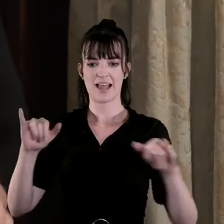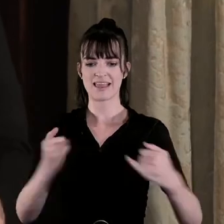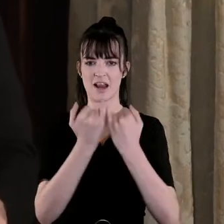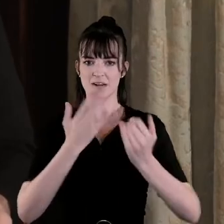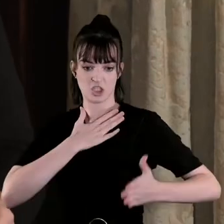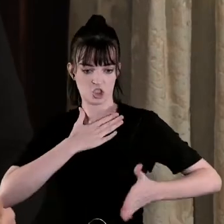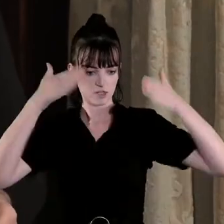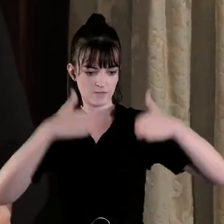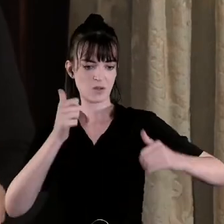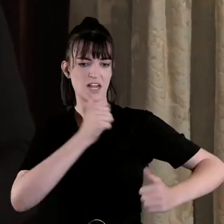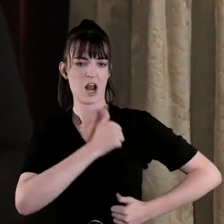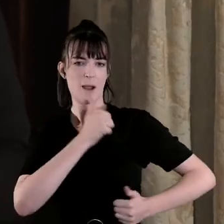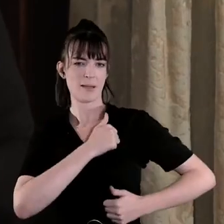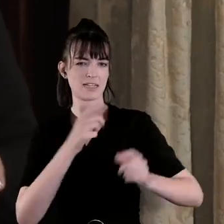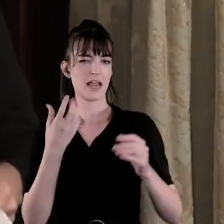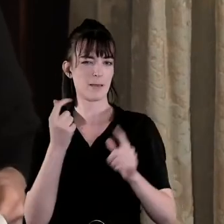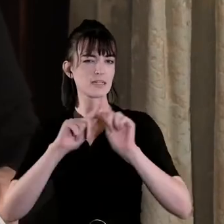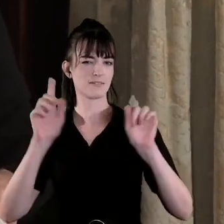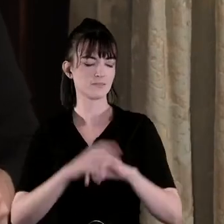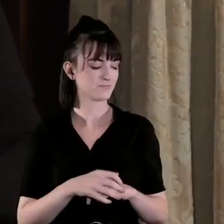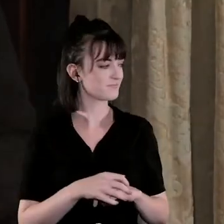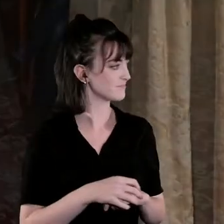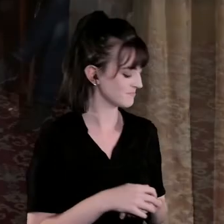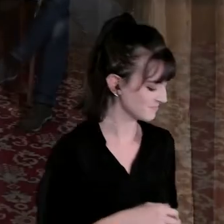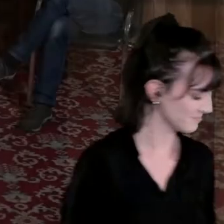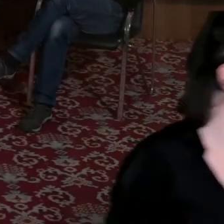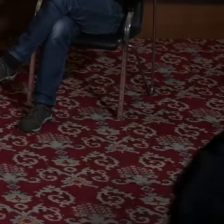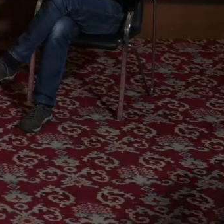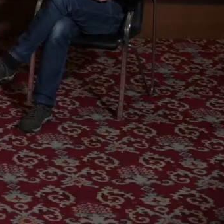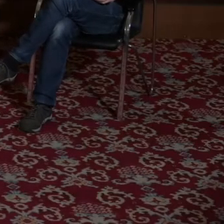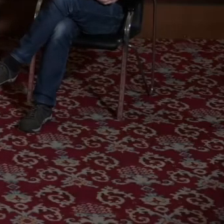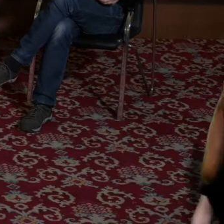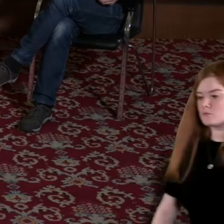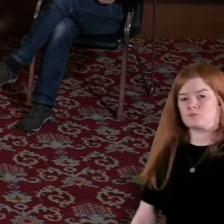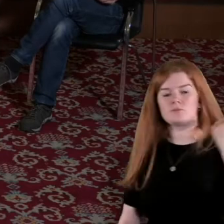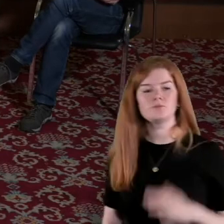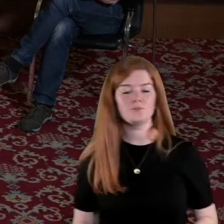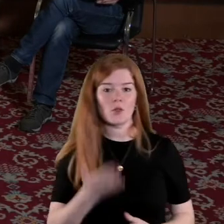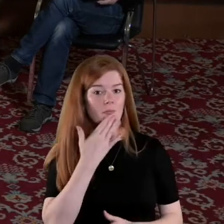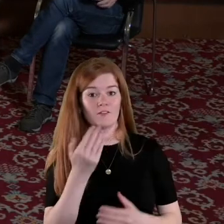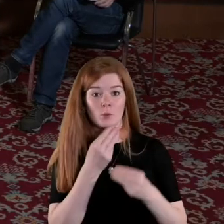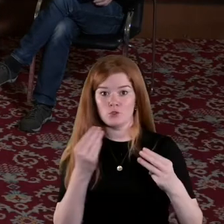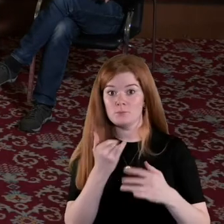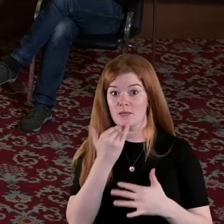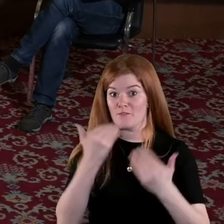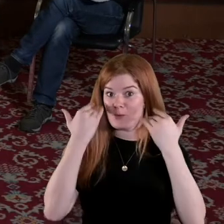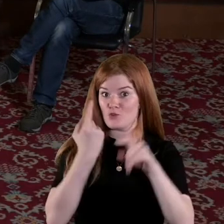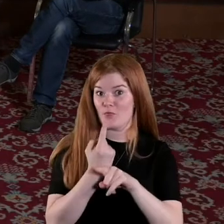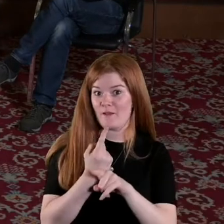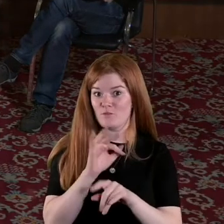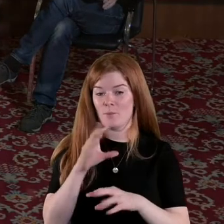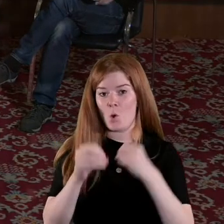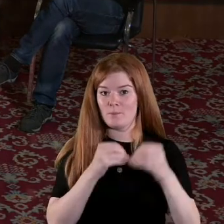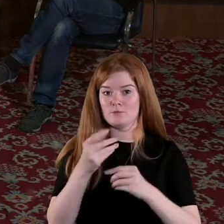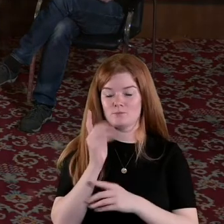series of events Well thank you very much and lots of food for thought there in the opening remarks of Professor